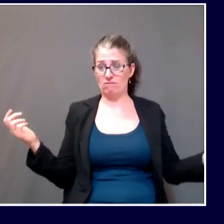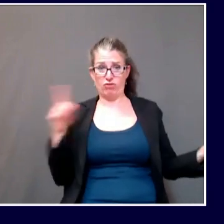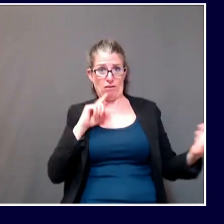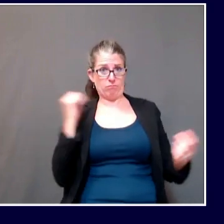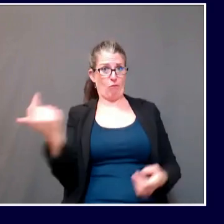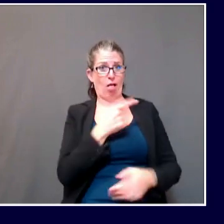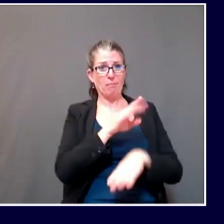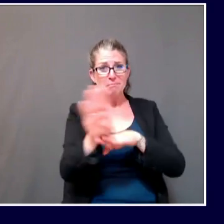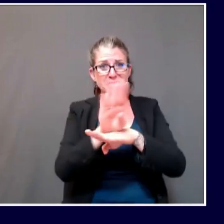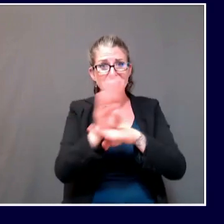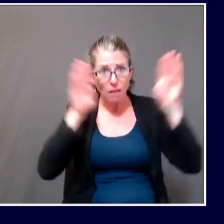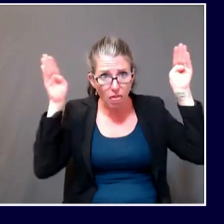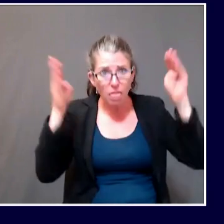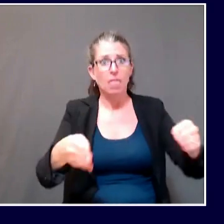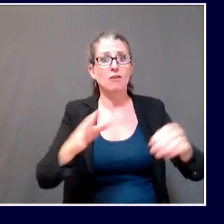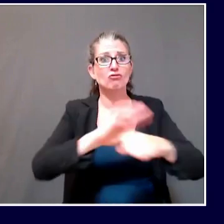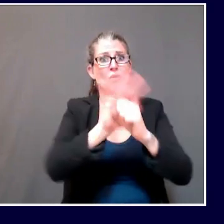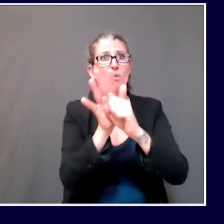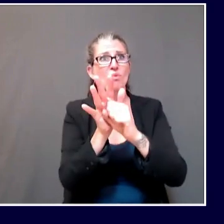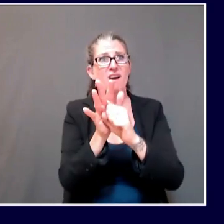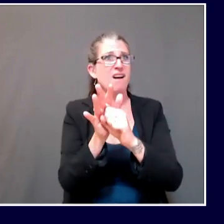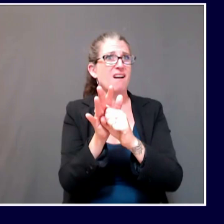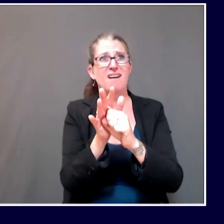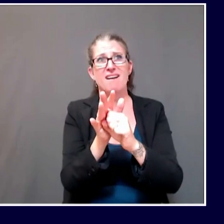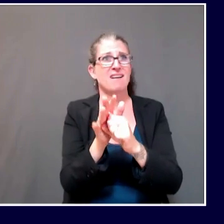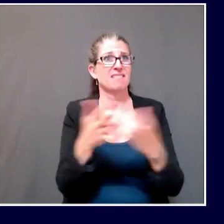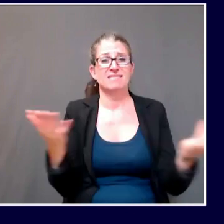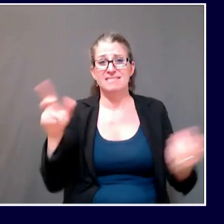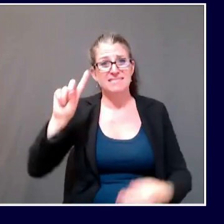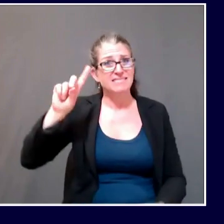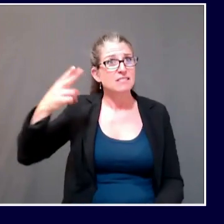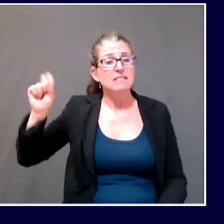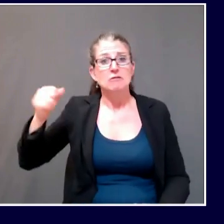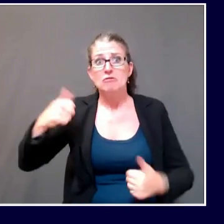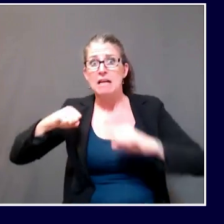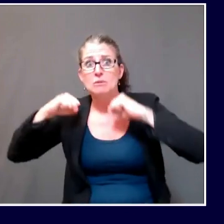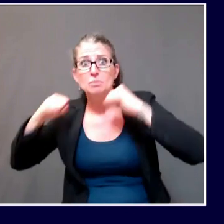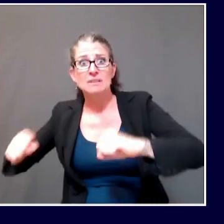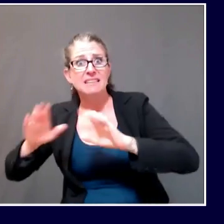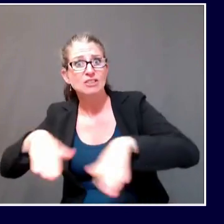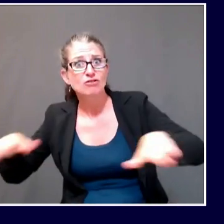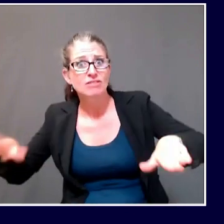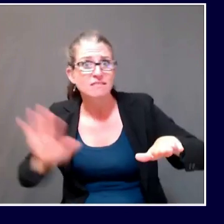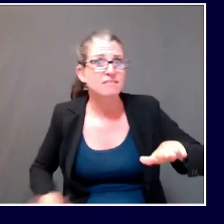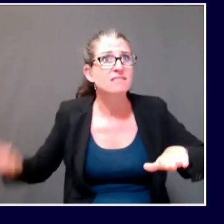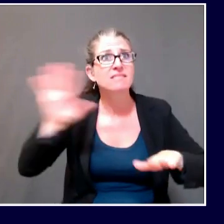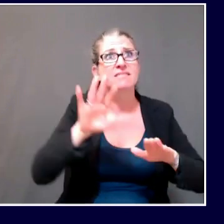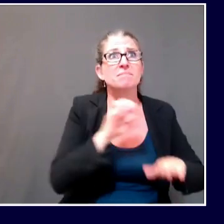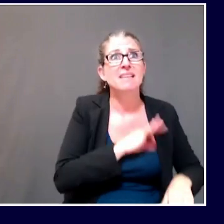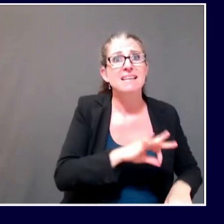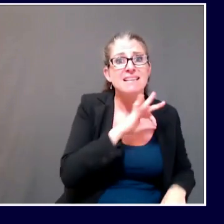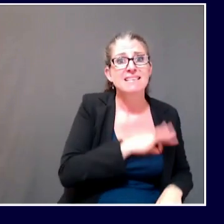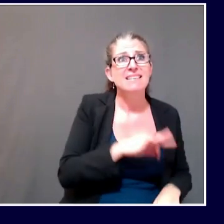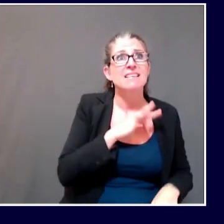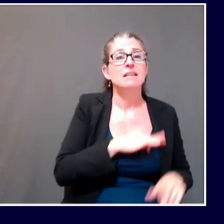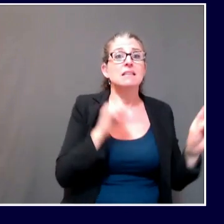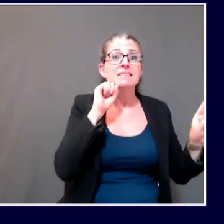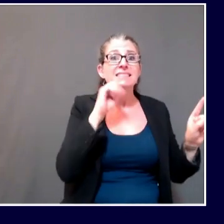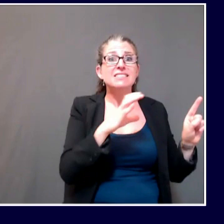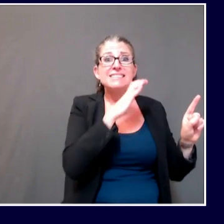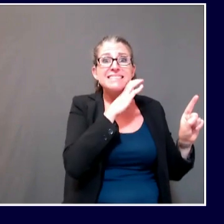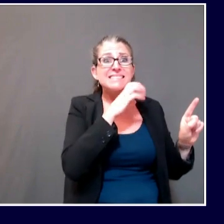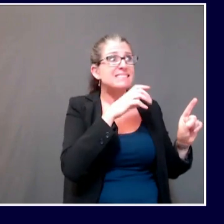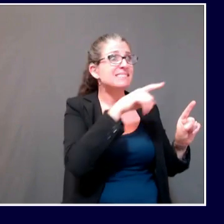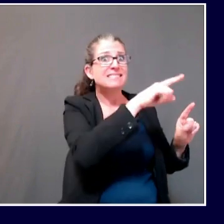of Health and Human Services looking out to protect children, to protect people in nursing homes, to protect others with serious